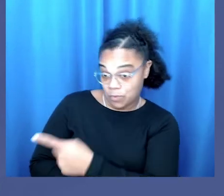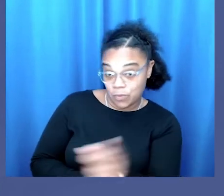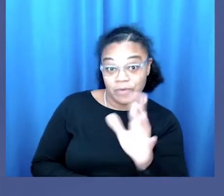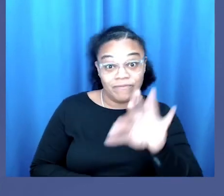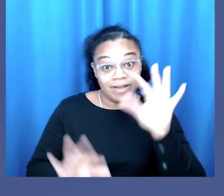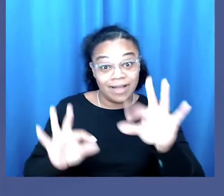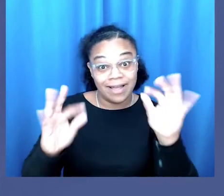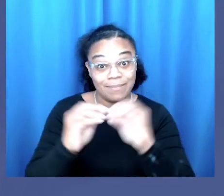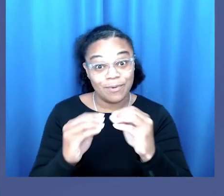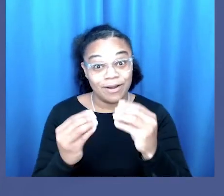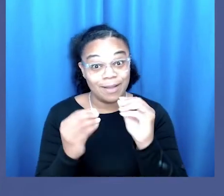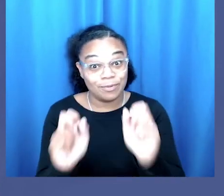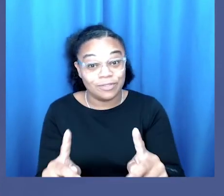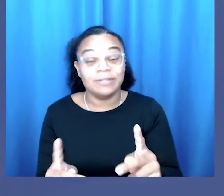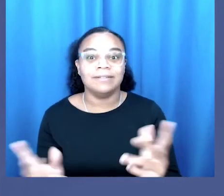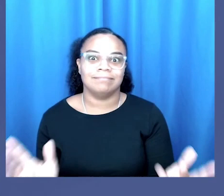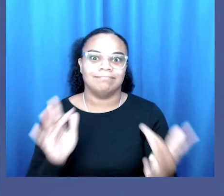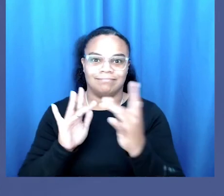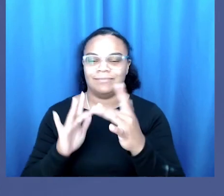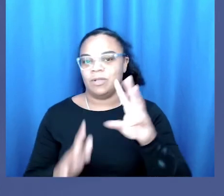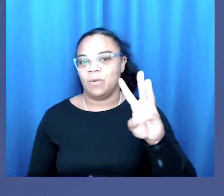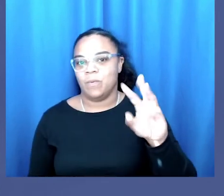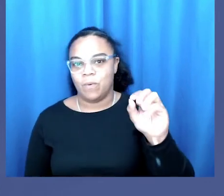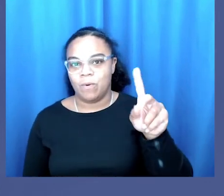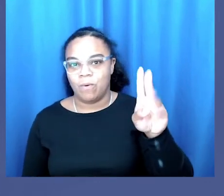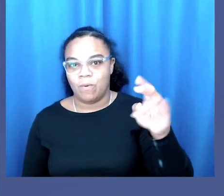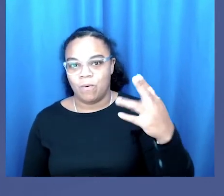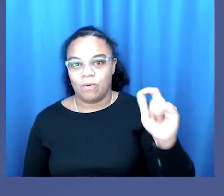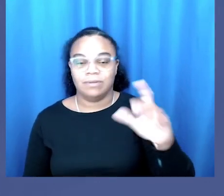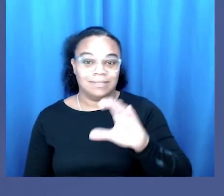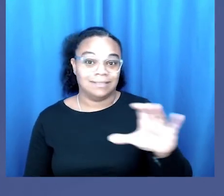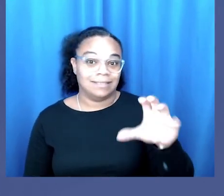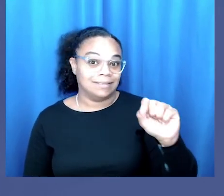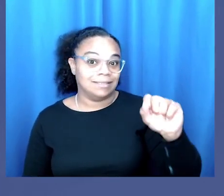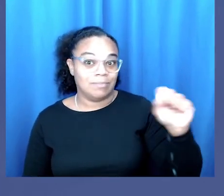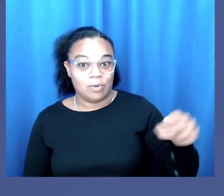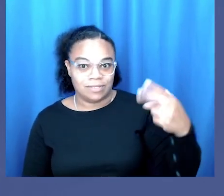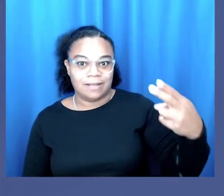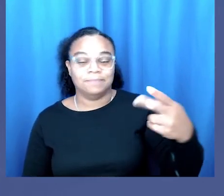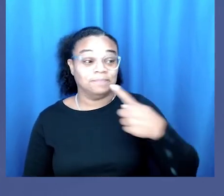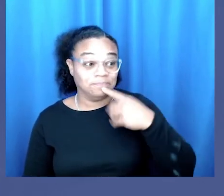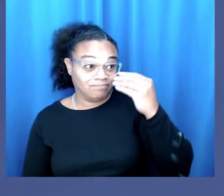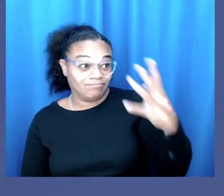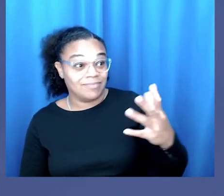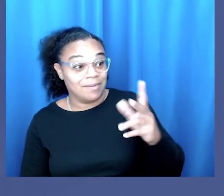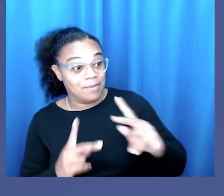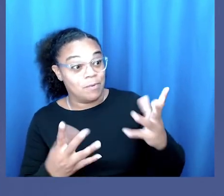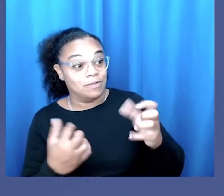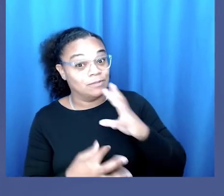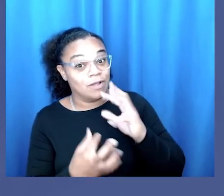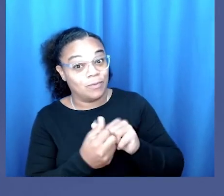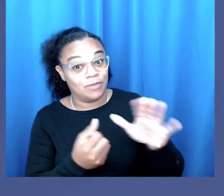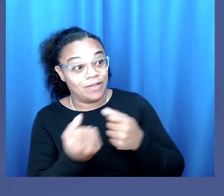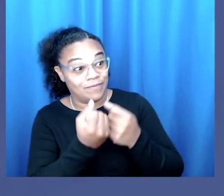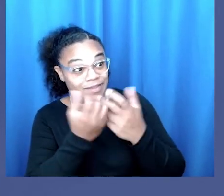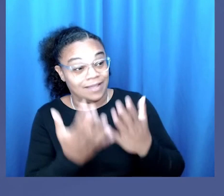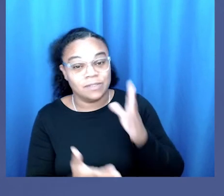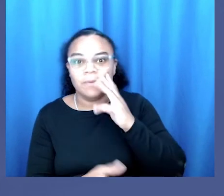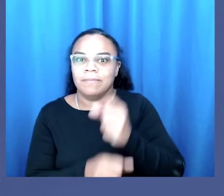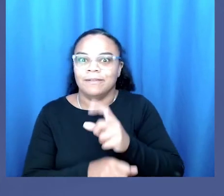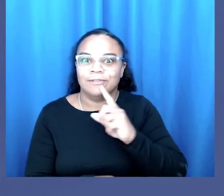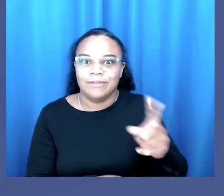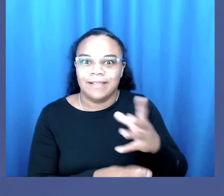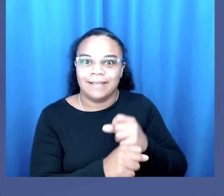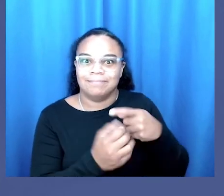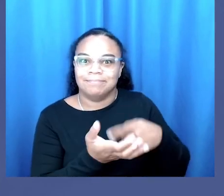any of you find similar opportunities you're welcome to contact Woodhull cc spokes hub and say you know people want to talk to your advocates and